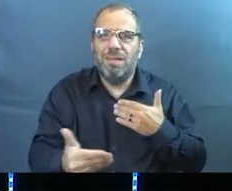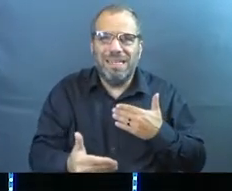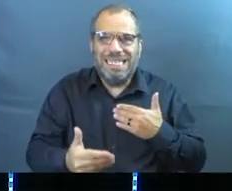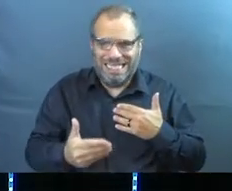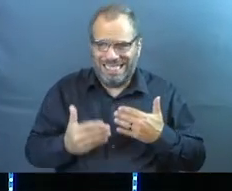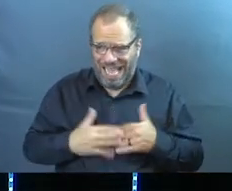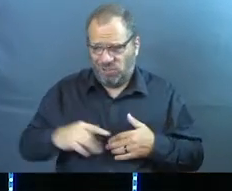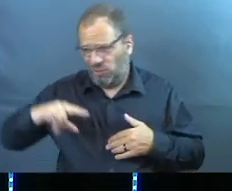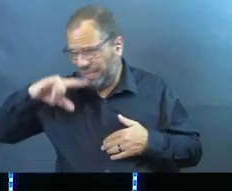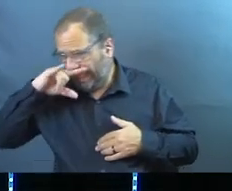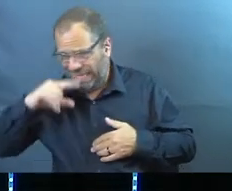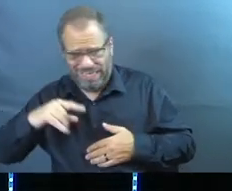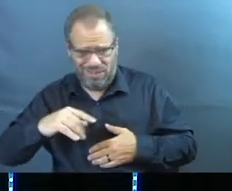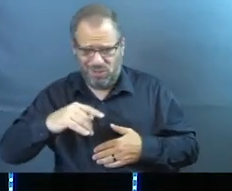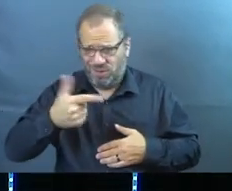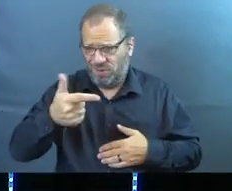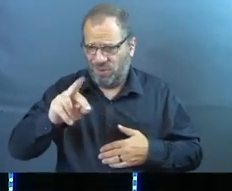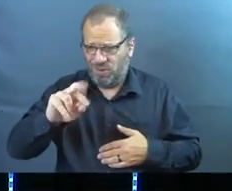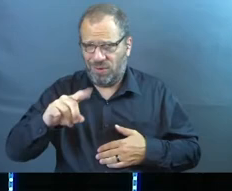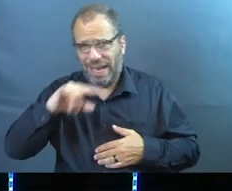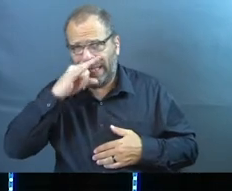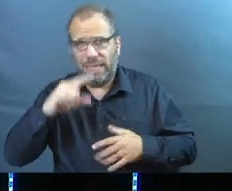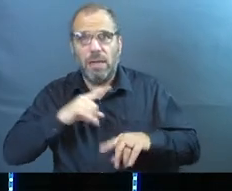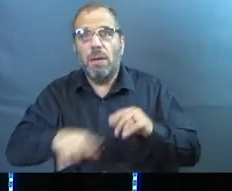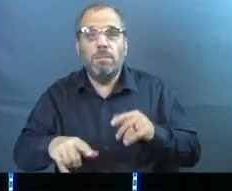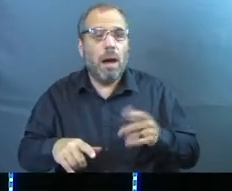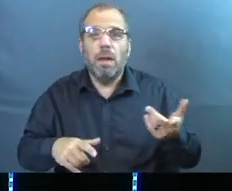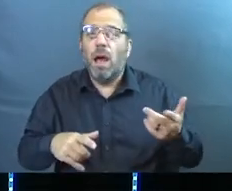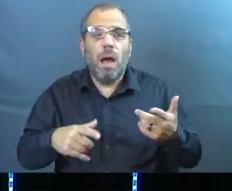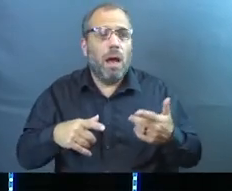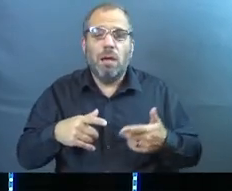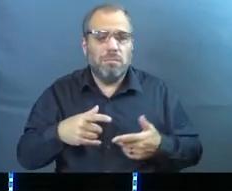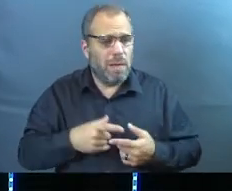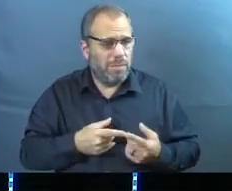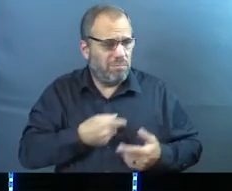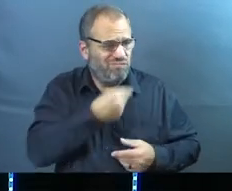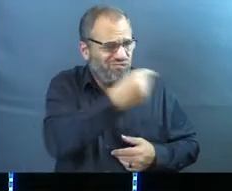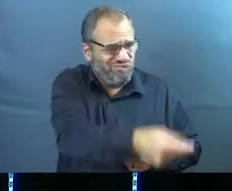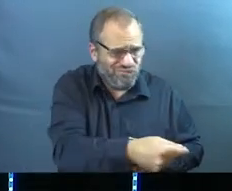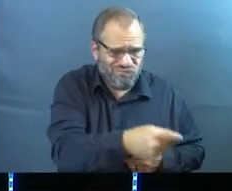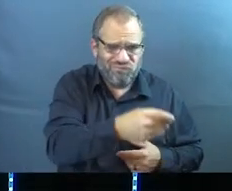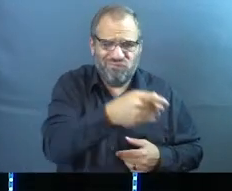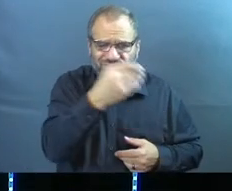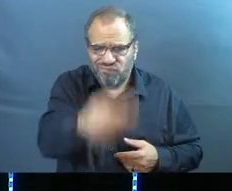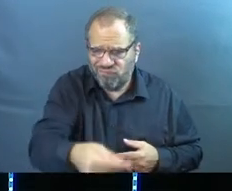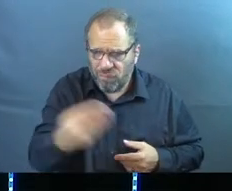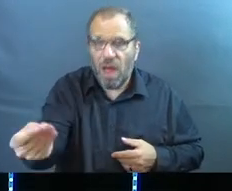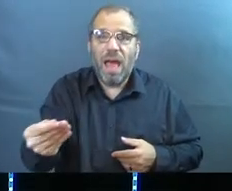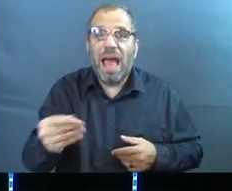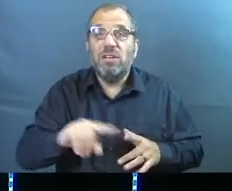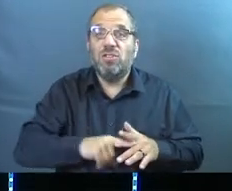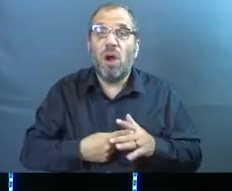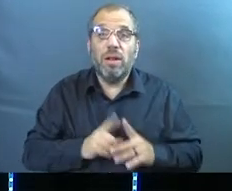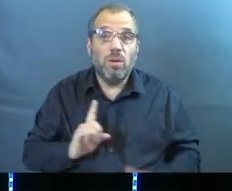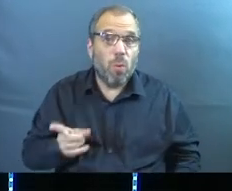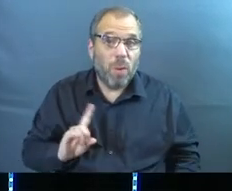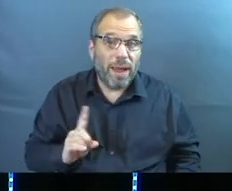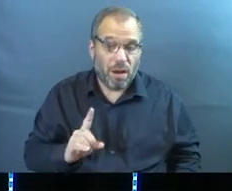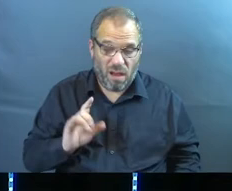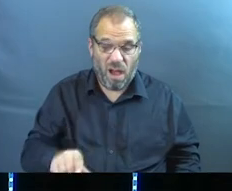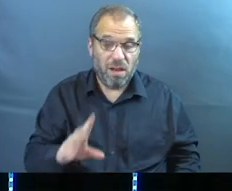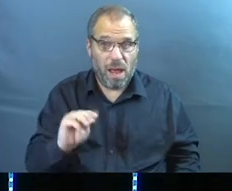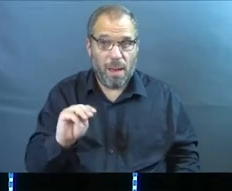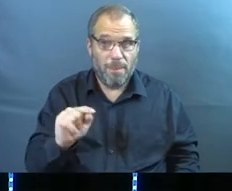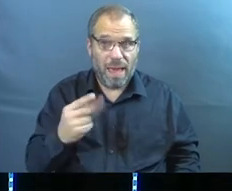only just to your kids and to your grandkids but to other people that God wants to bring into your life. do you know where you get started on the great